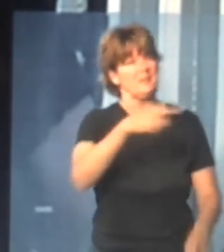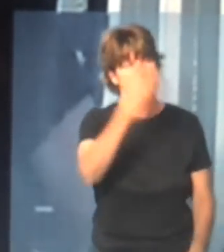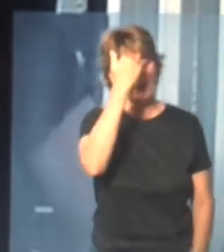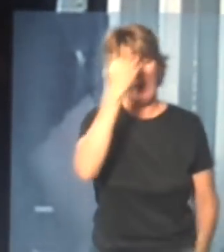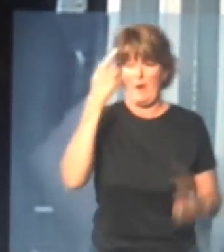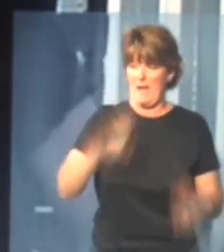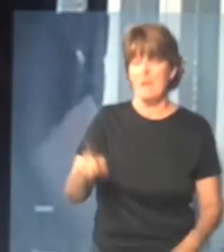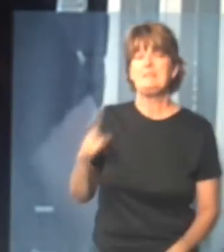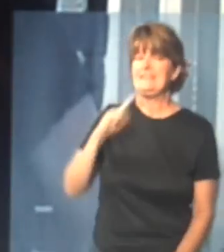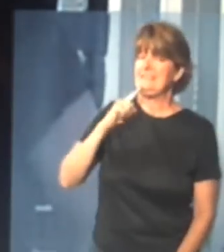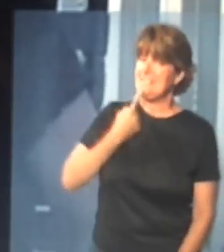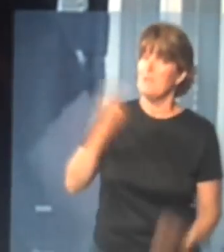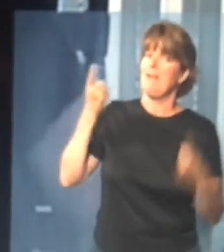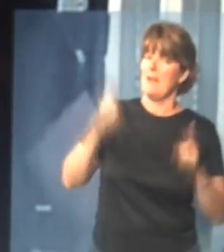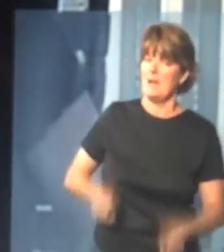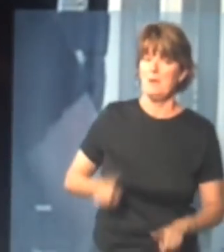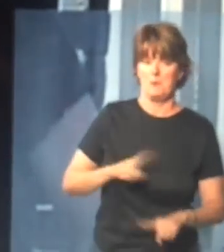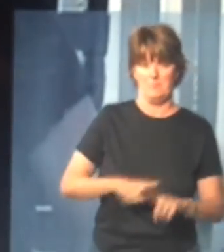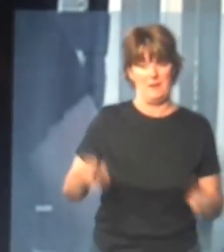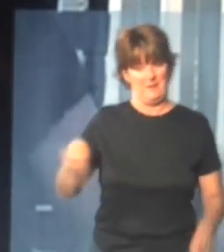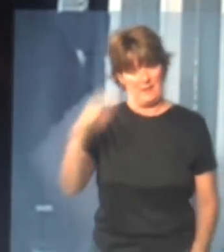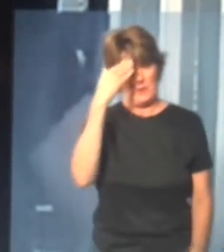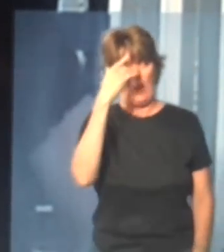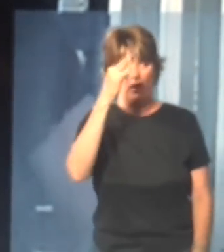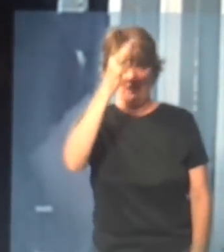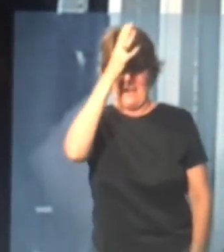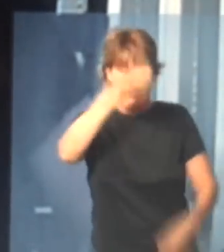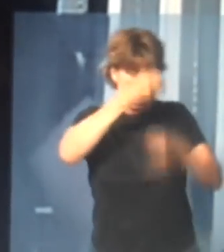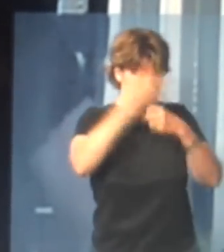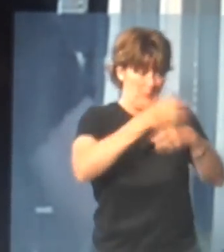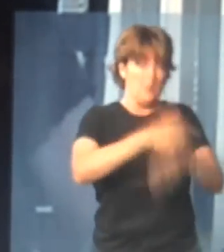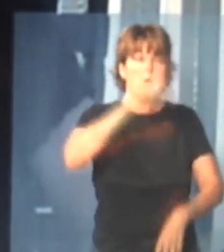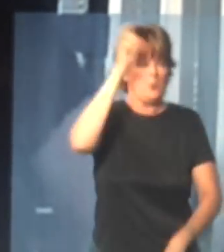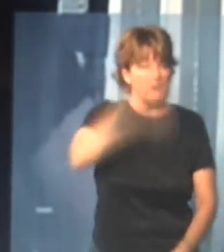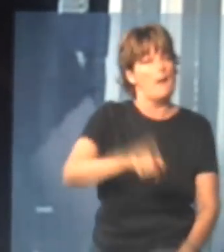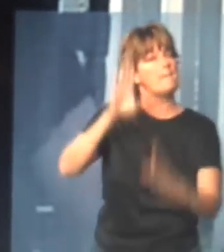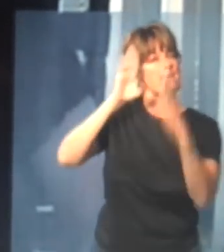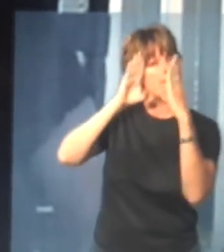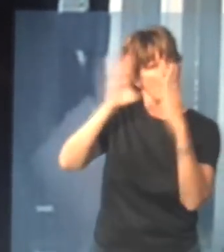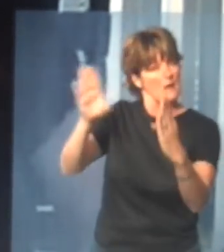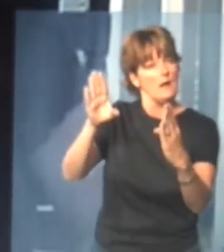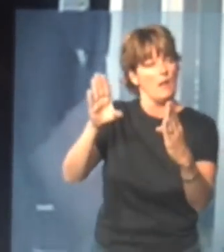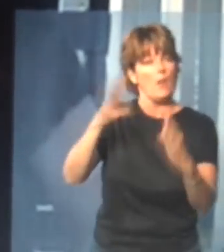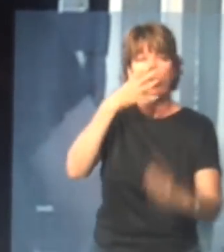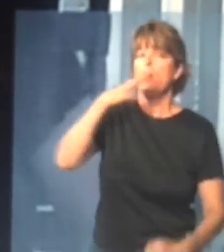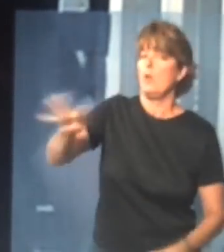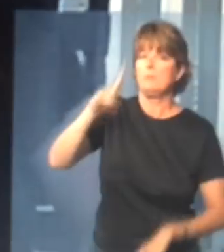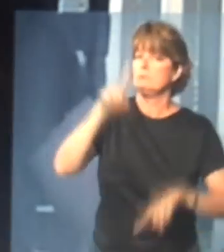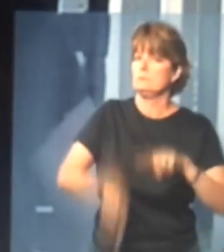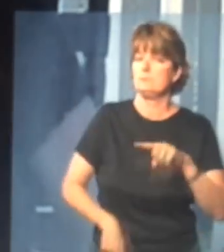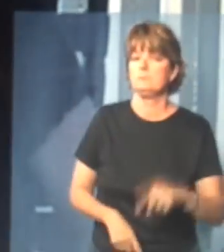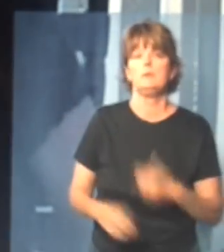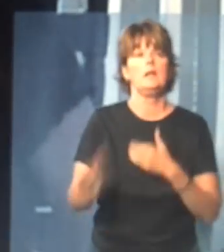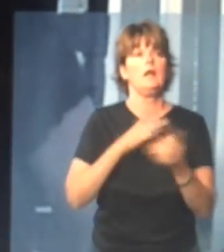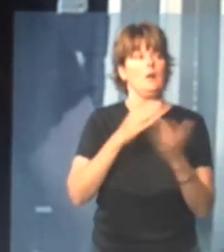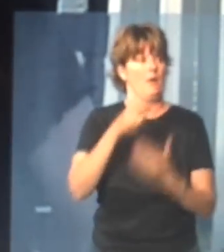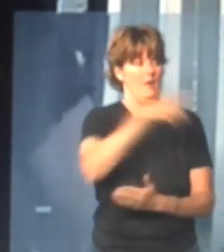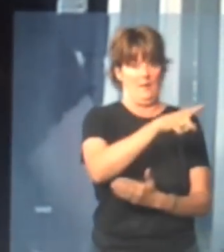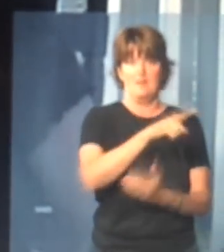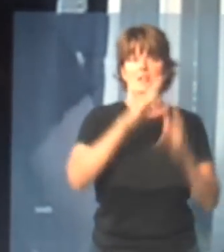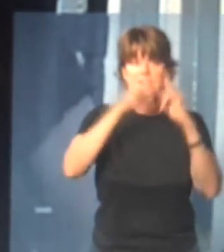when dad spoke, that you find what dad says, and so, and when they came back, nobody joked,